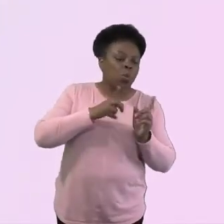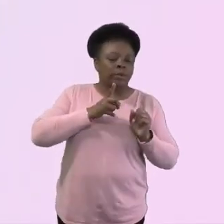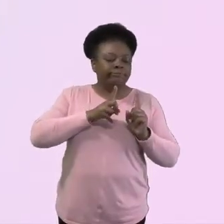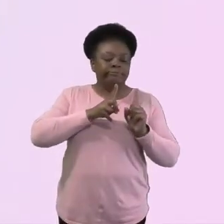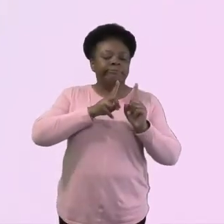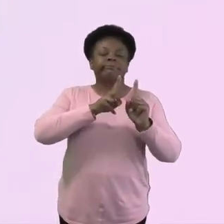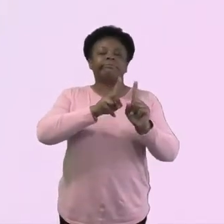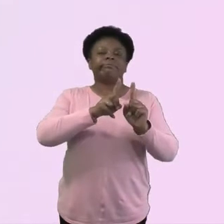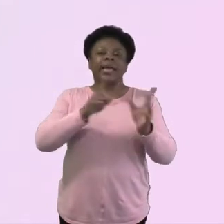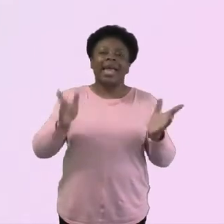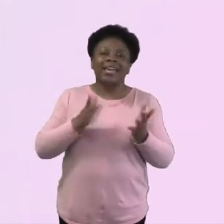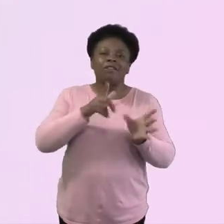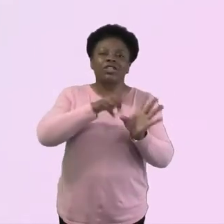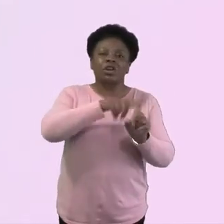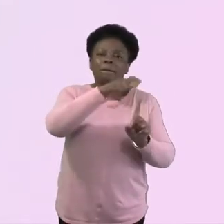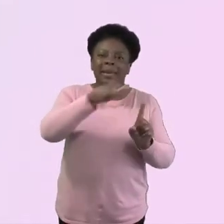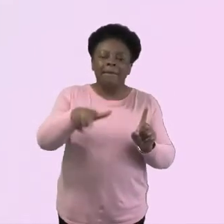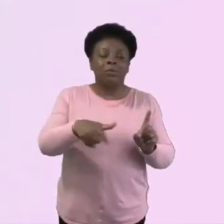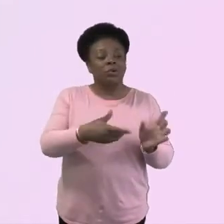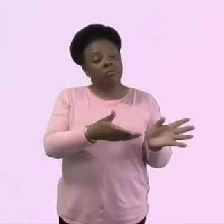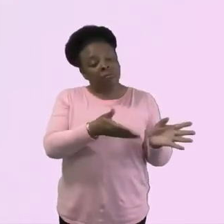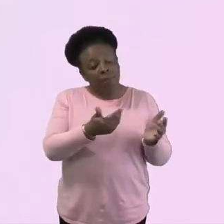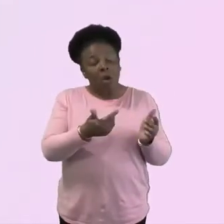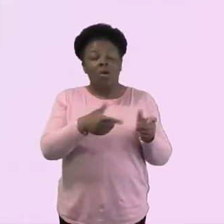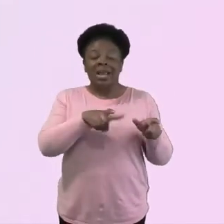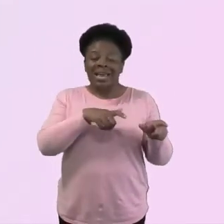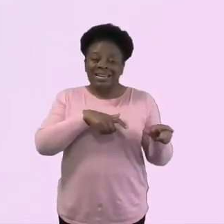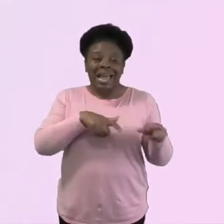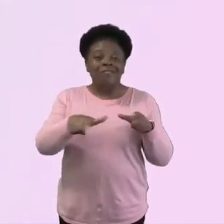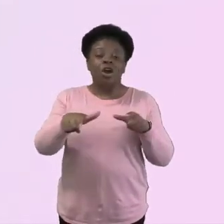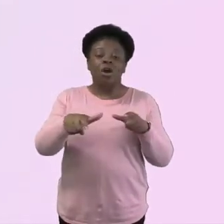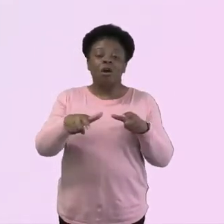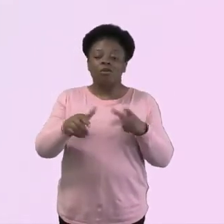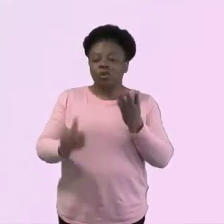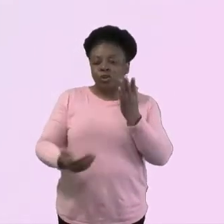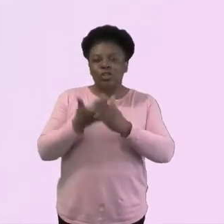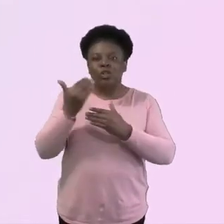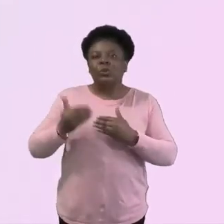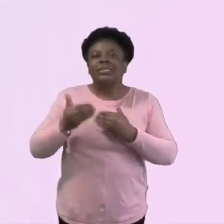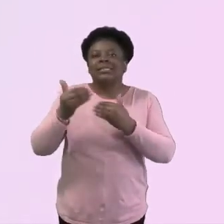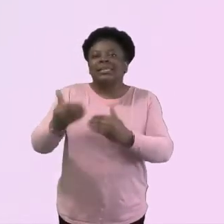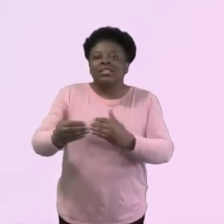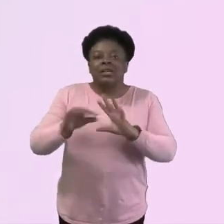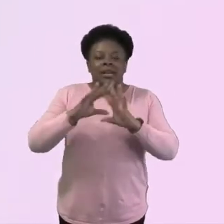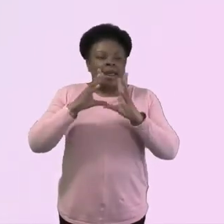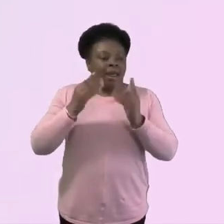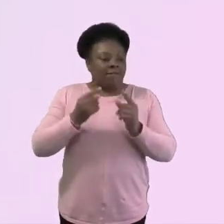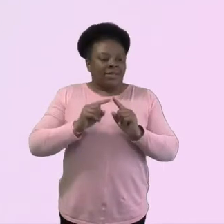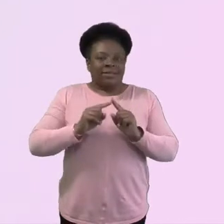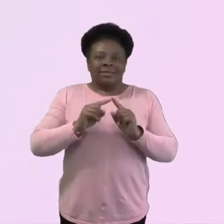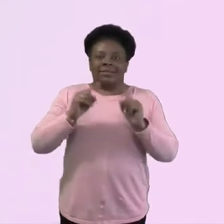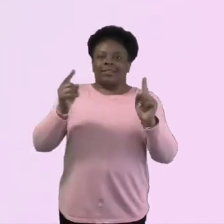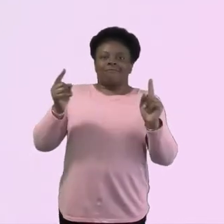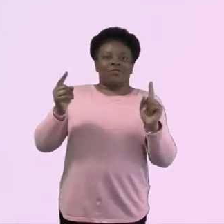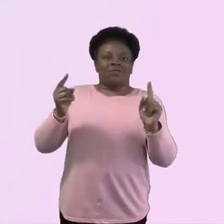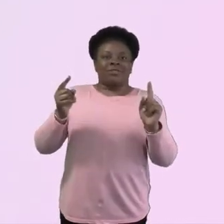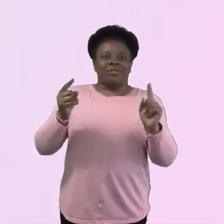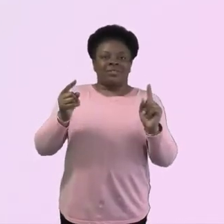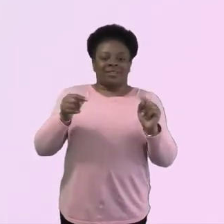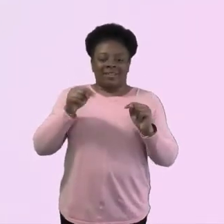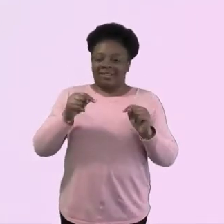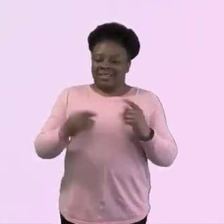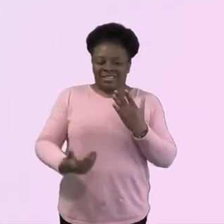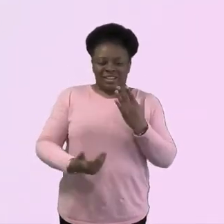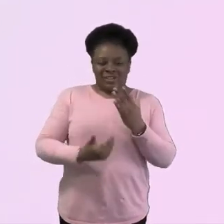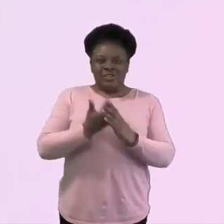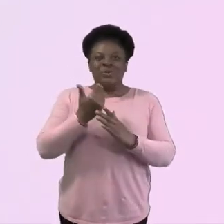this new season where there is uncertainty, you know, everything's changed for them to a certain degree. How do we,